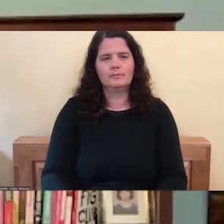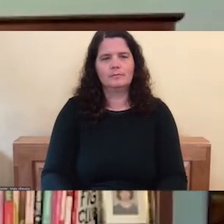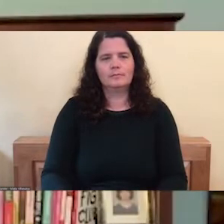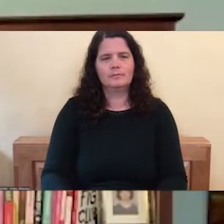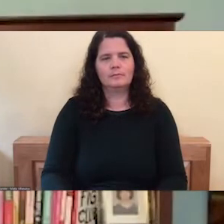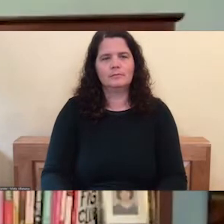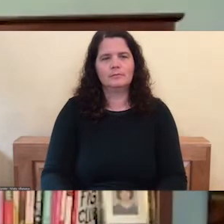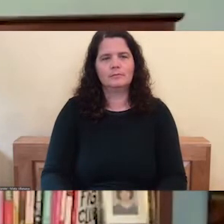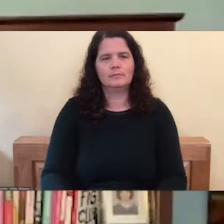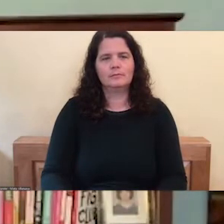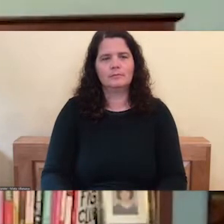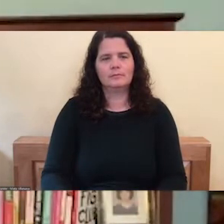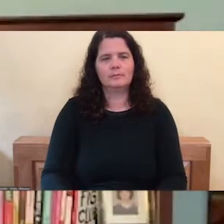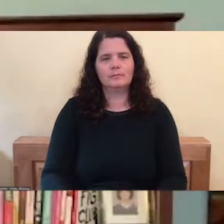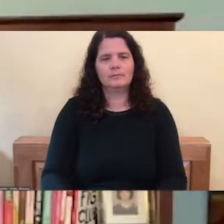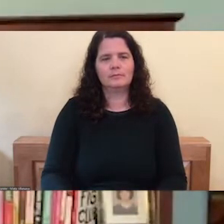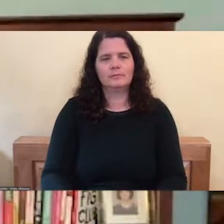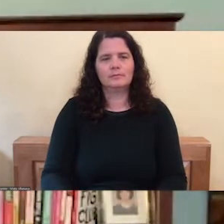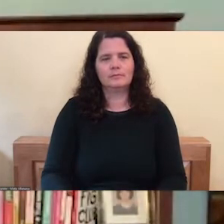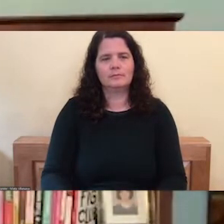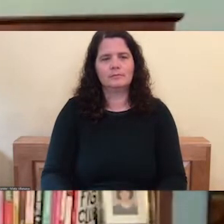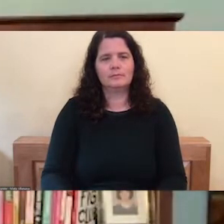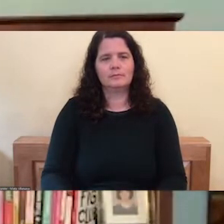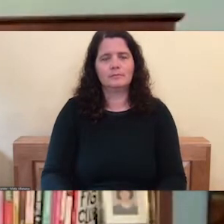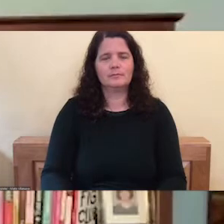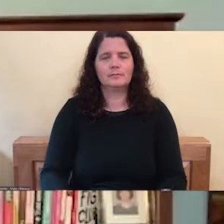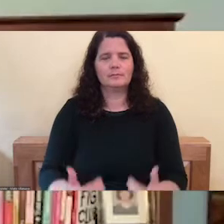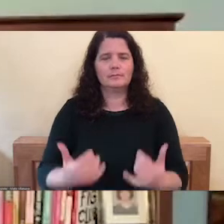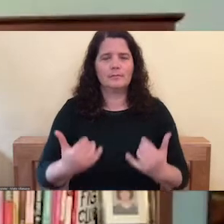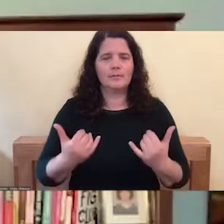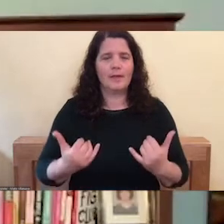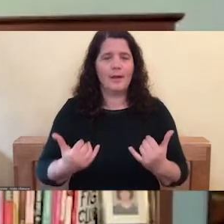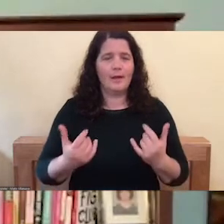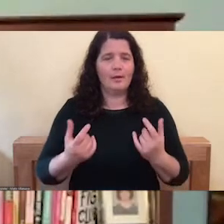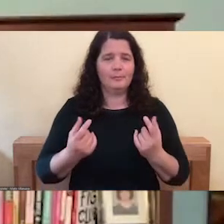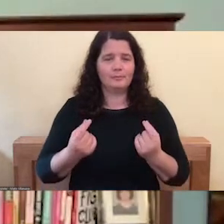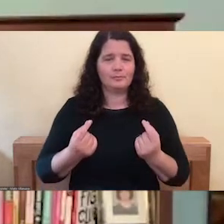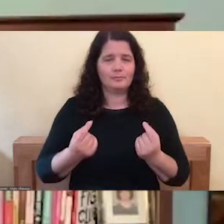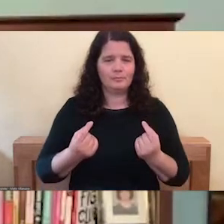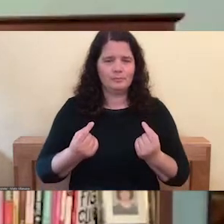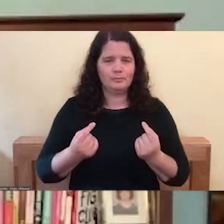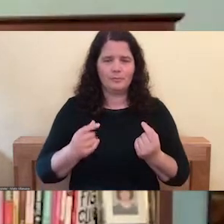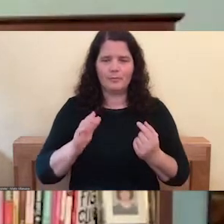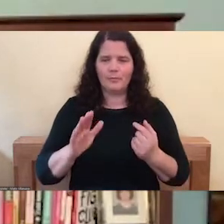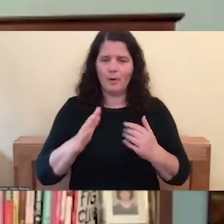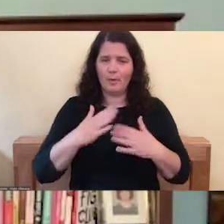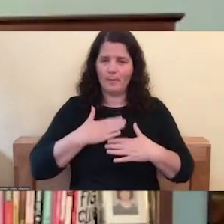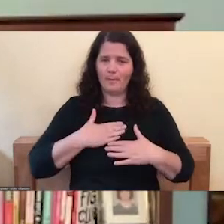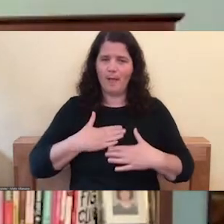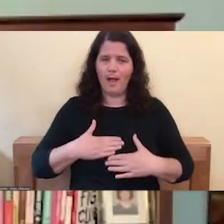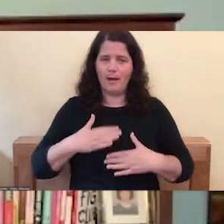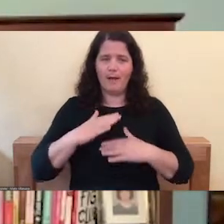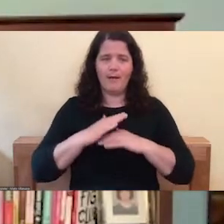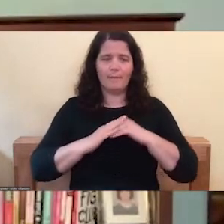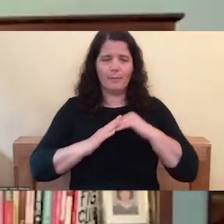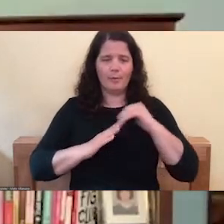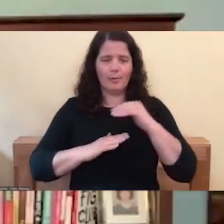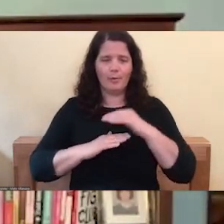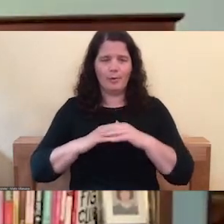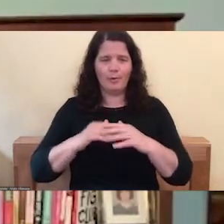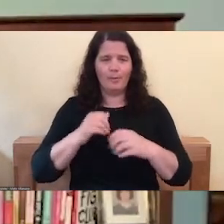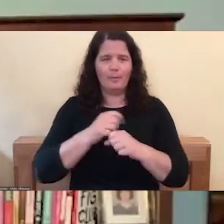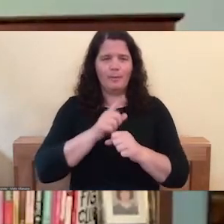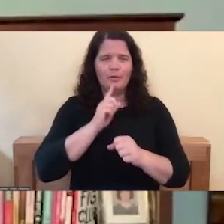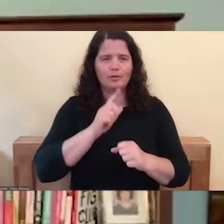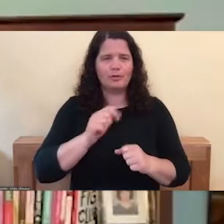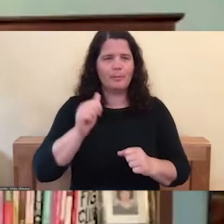And so now what we're going to do is just make sure your body is comfortable so your back's upright but not too